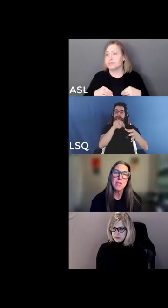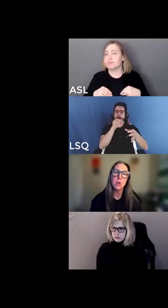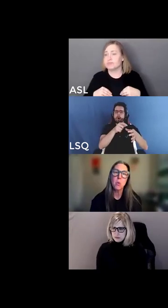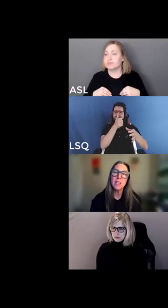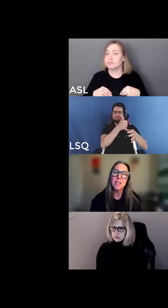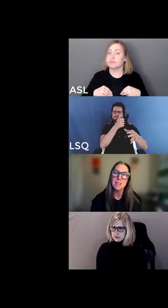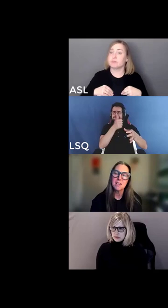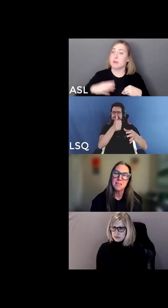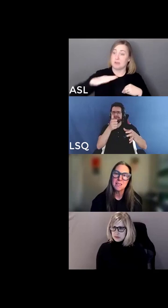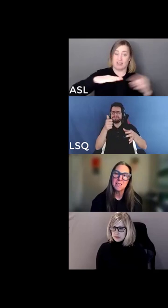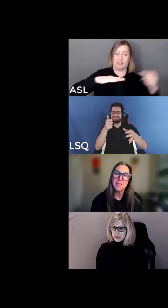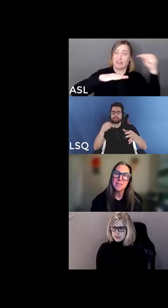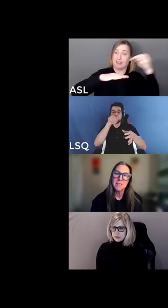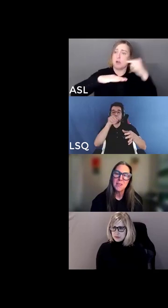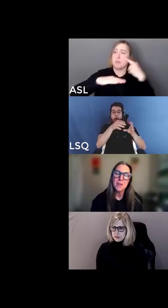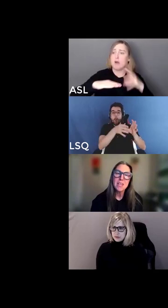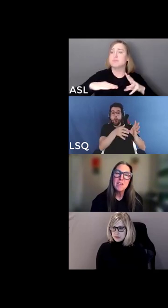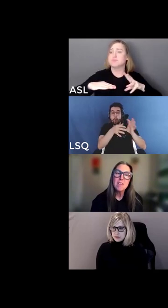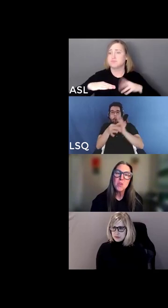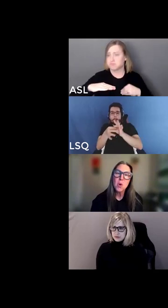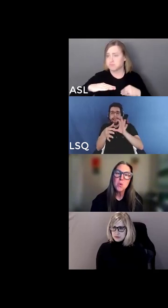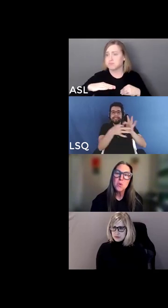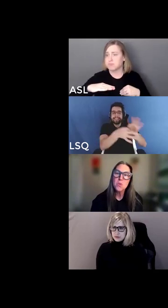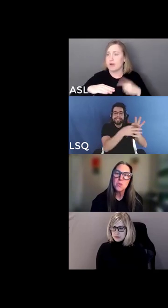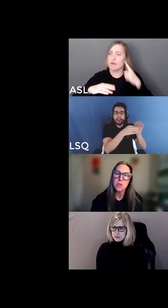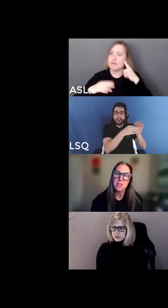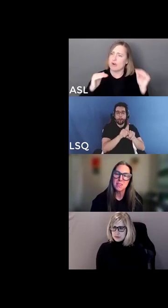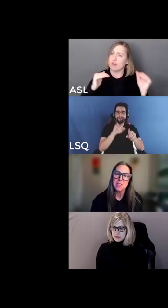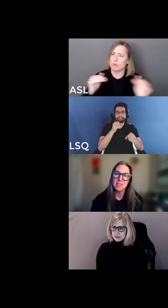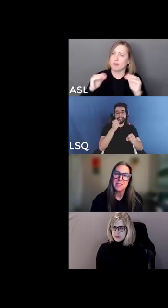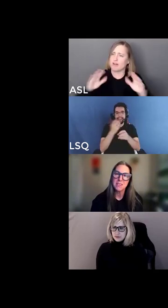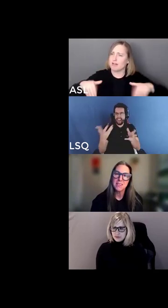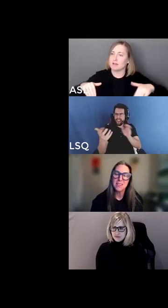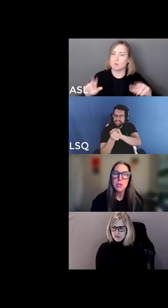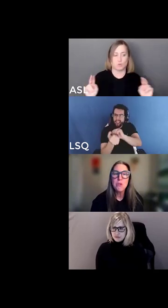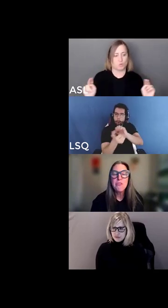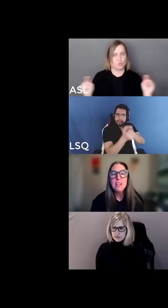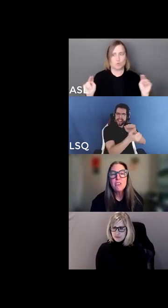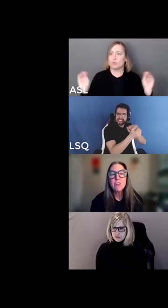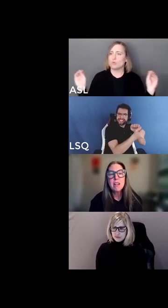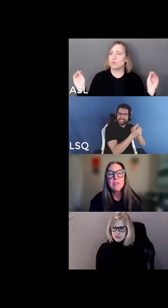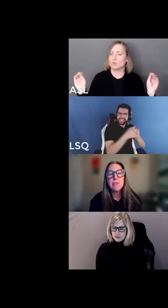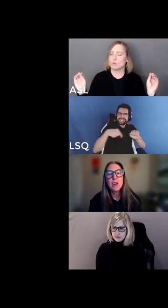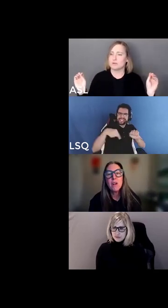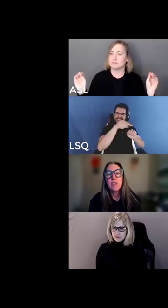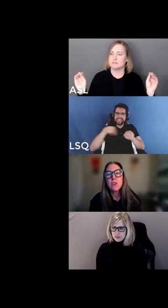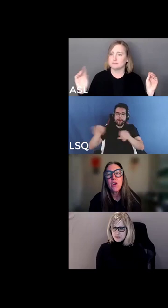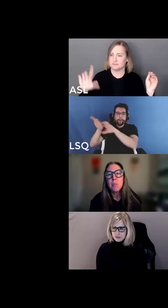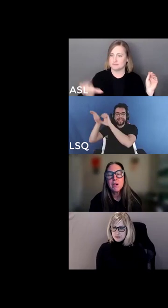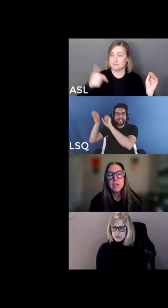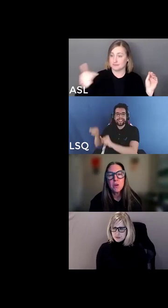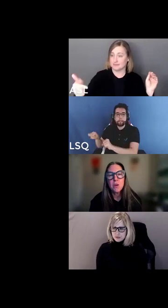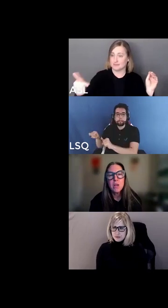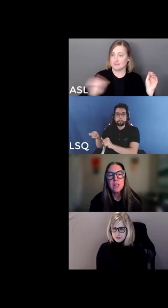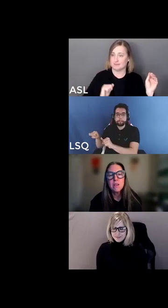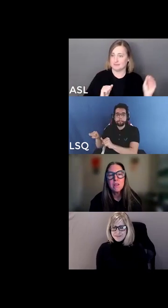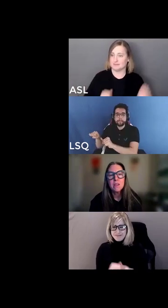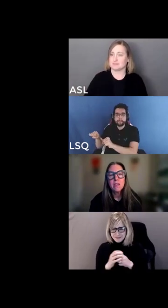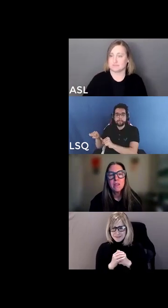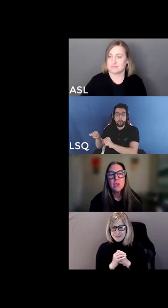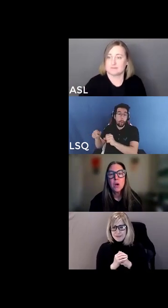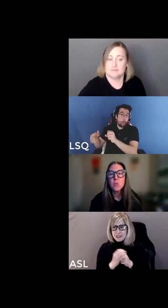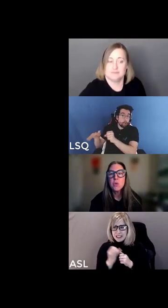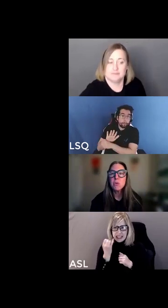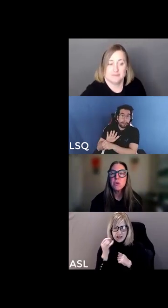system of inequality there is no neutral when you find yourself on the top of a coin